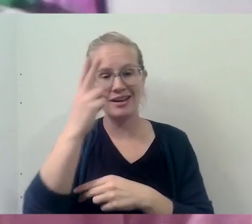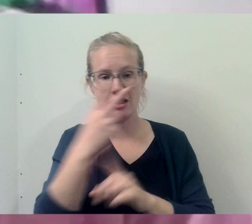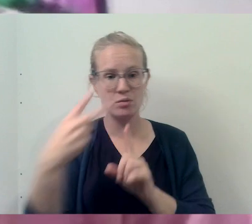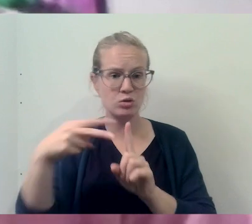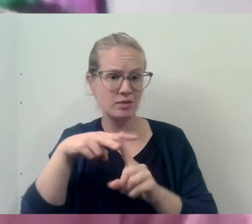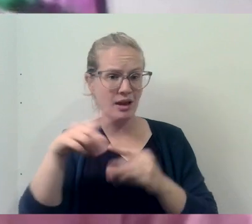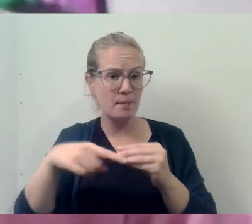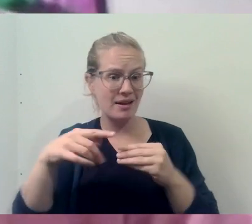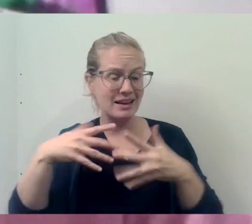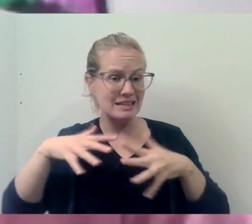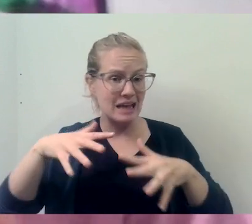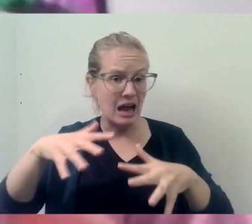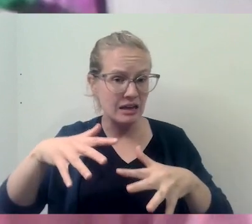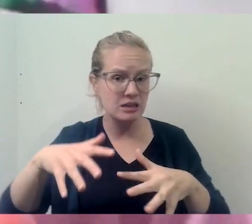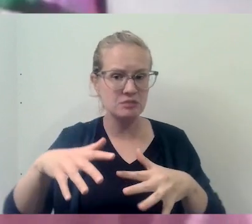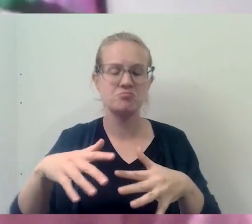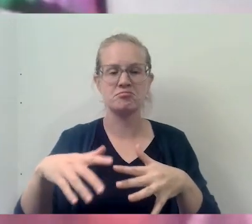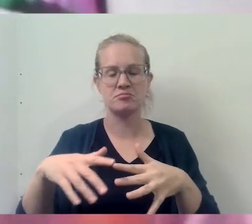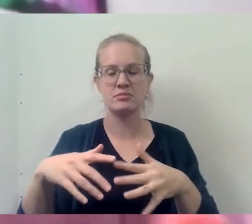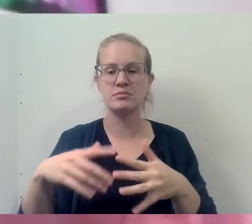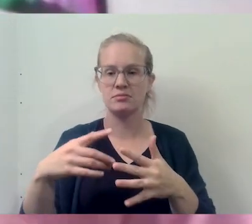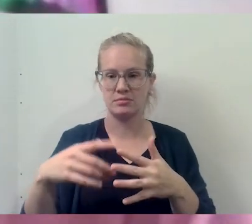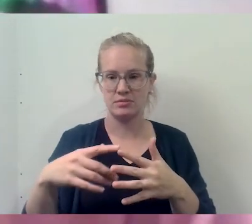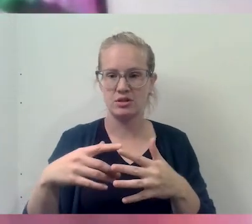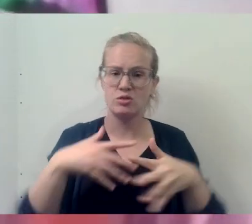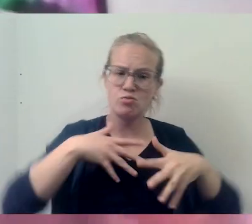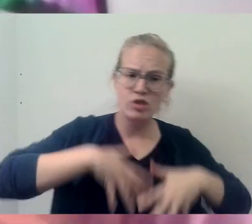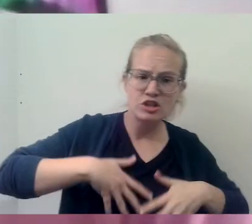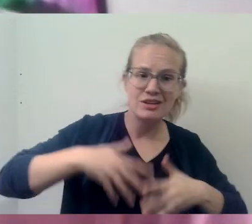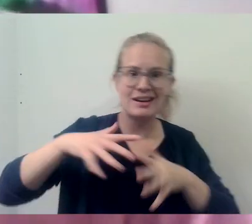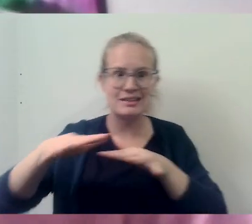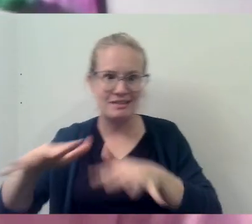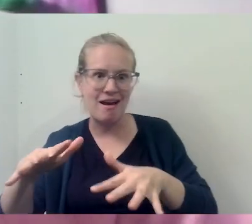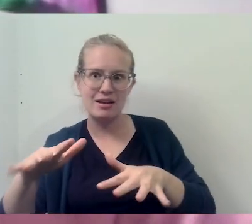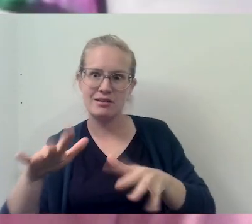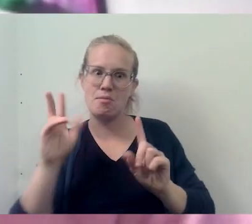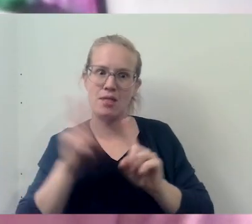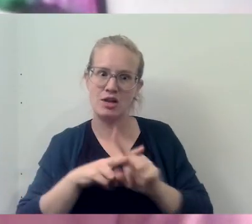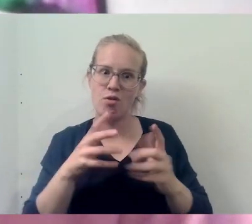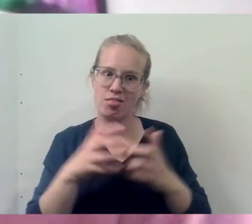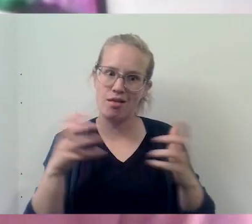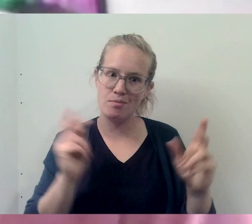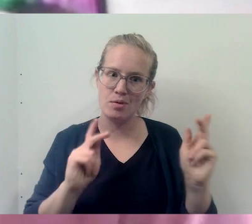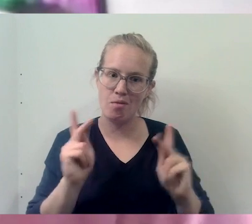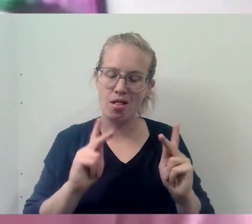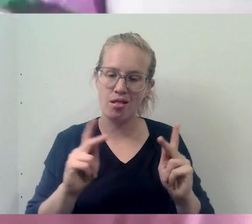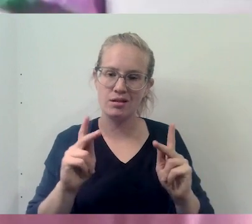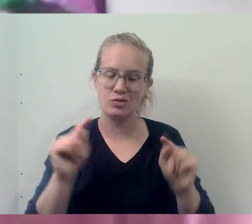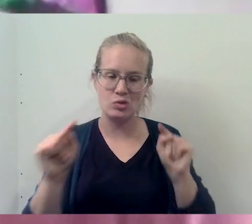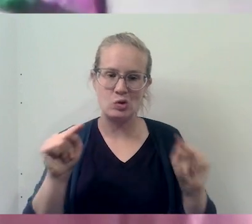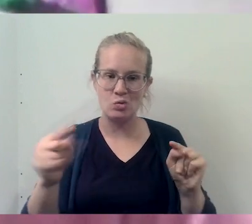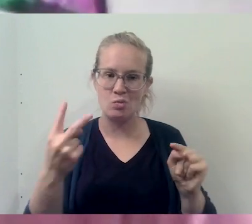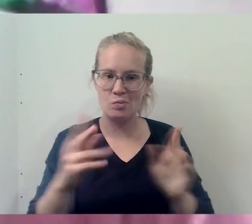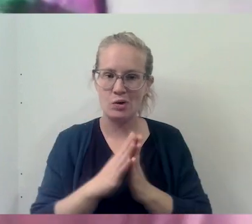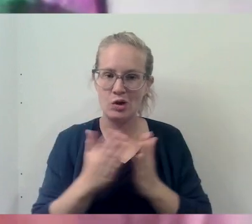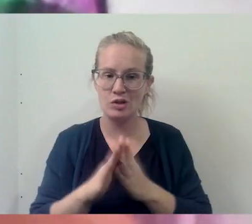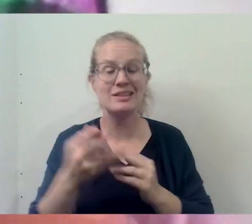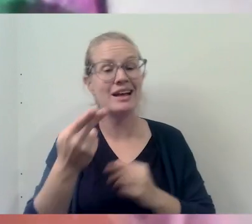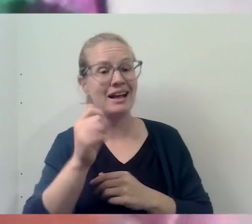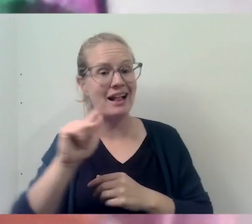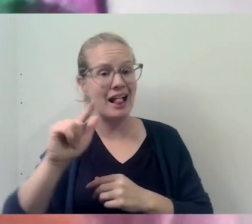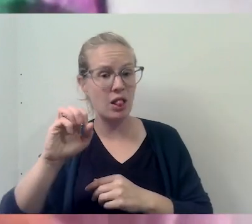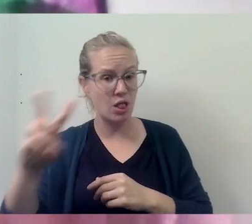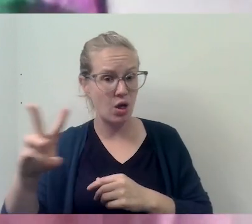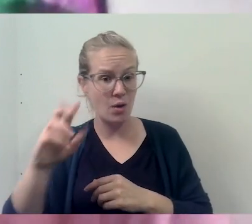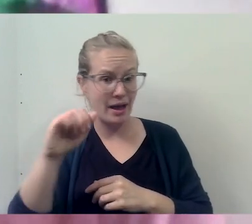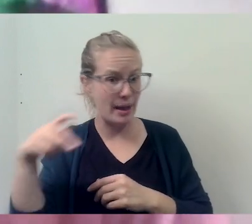on anxiety. So cover a lot of ground between depression and anxiety in those two books. Um, you mentioned the Hallow app.